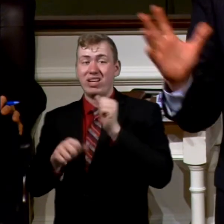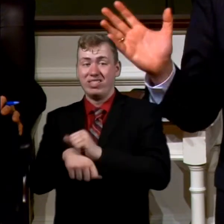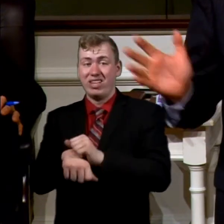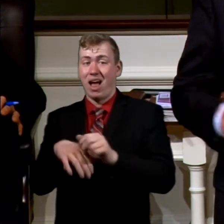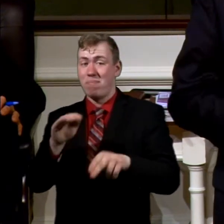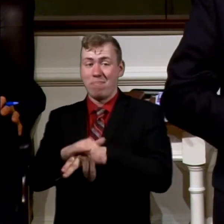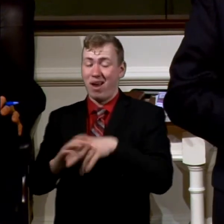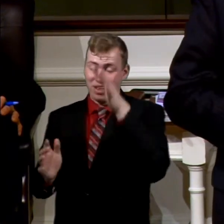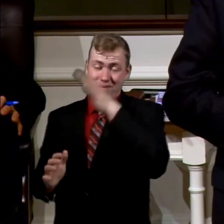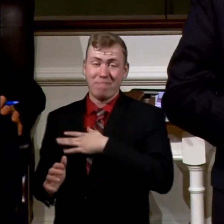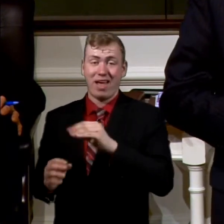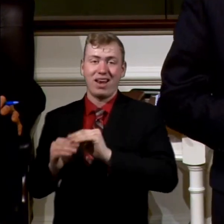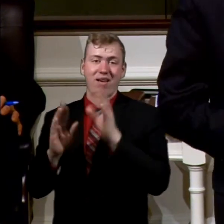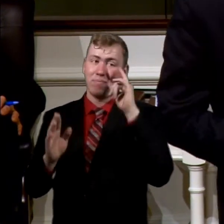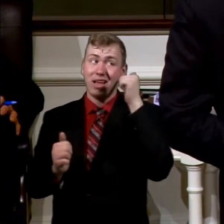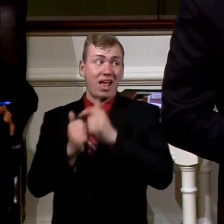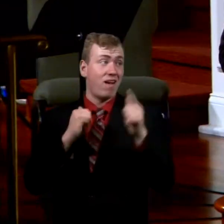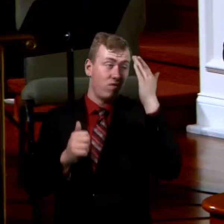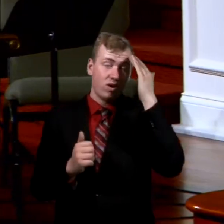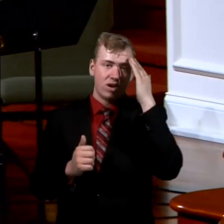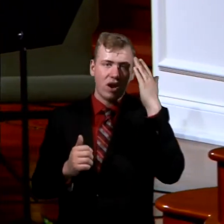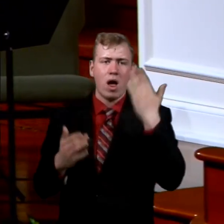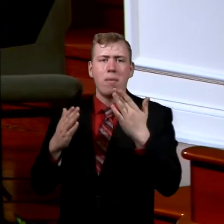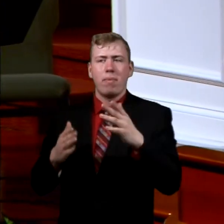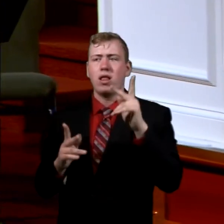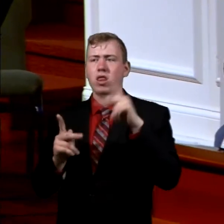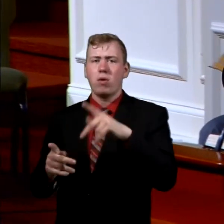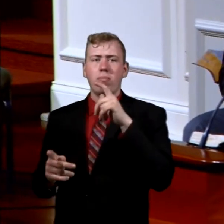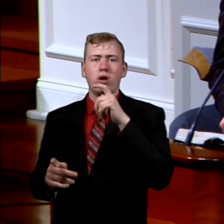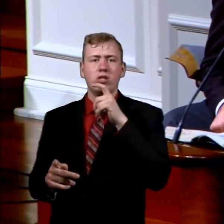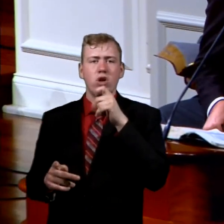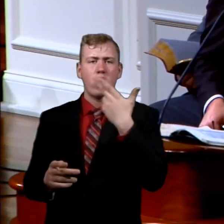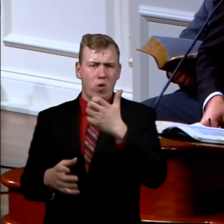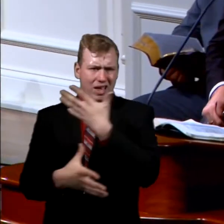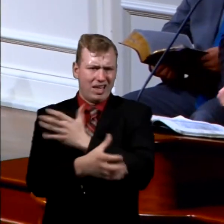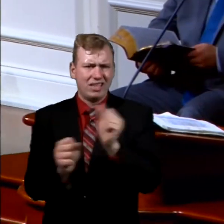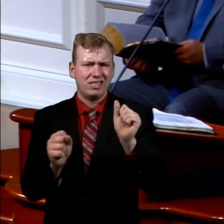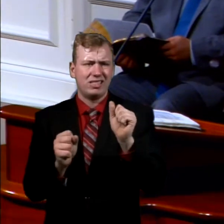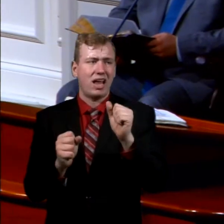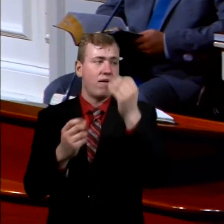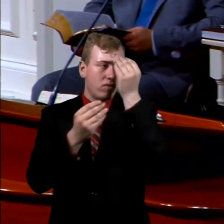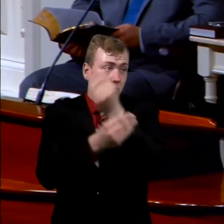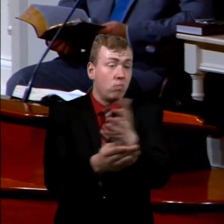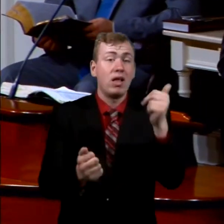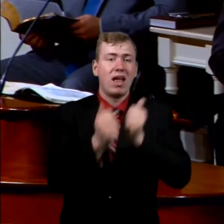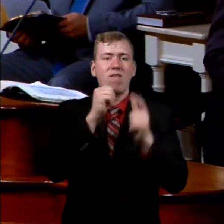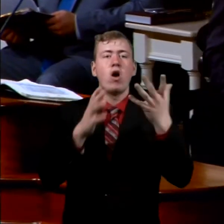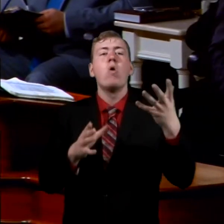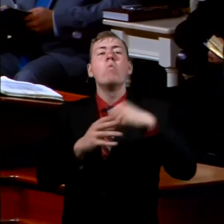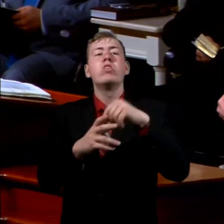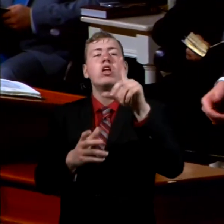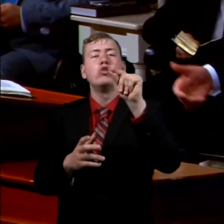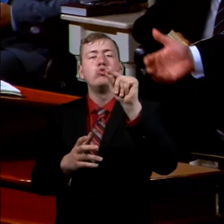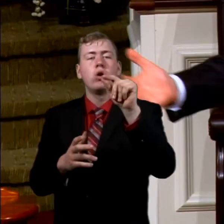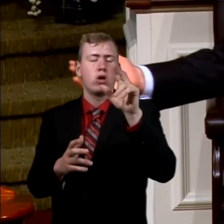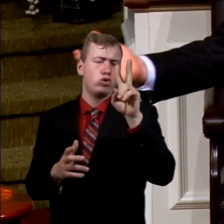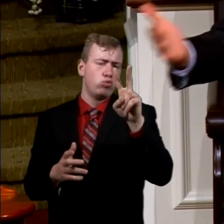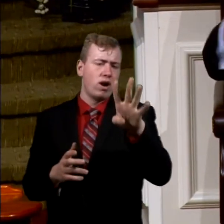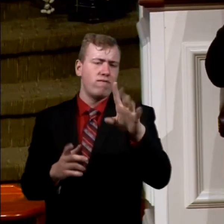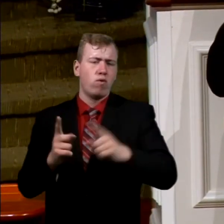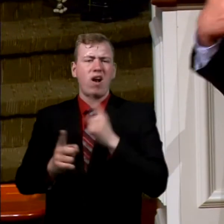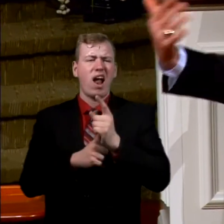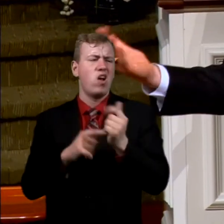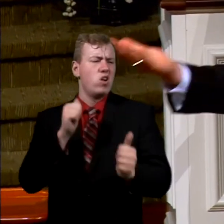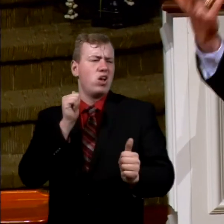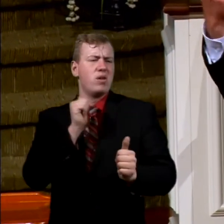everybody knew about it. Probably the guy that he delivered went off and told some people. And the next day, within 24 hours, most